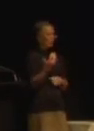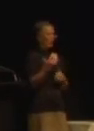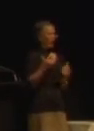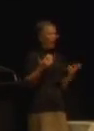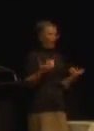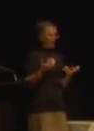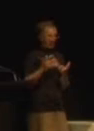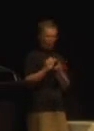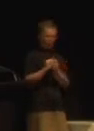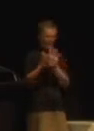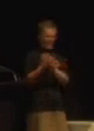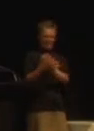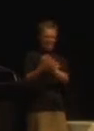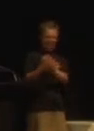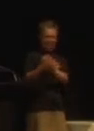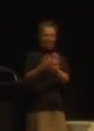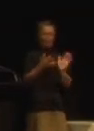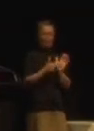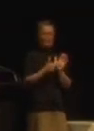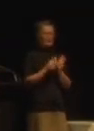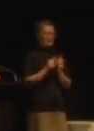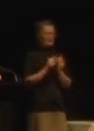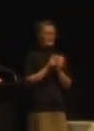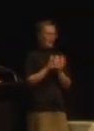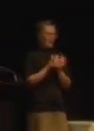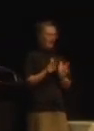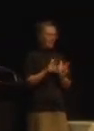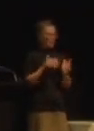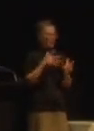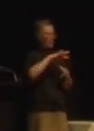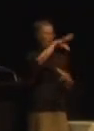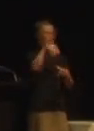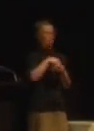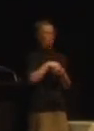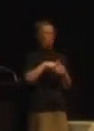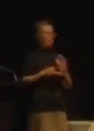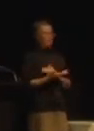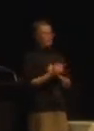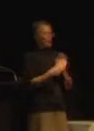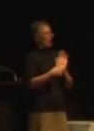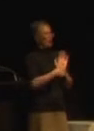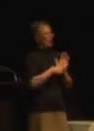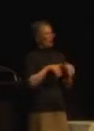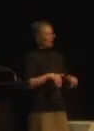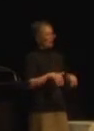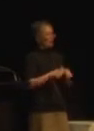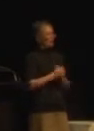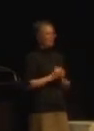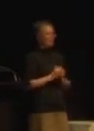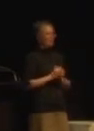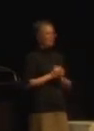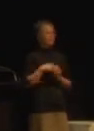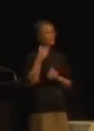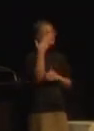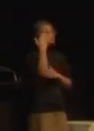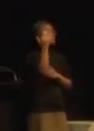NZSL, or New Zealand Sign Language, into the museum. This presentation is going to cover some